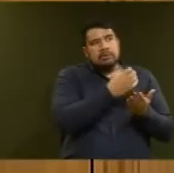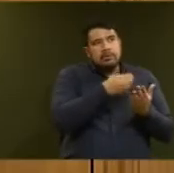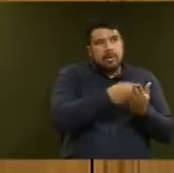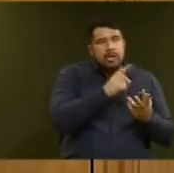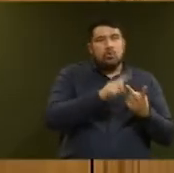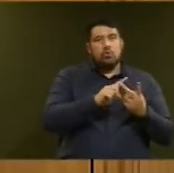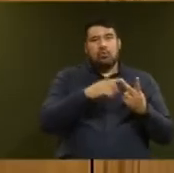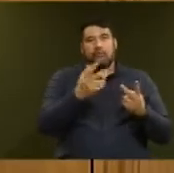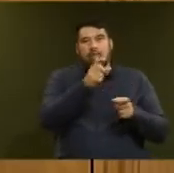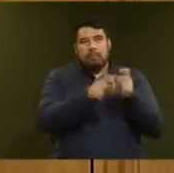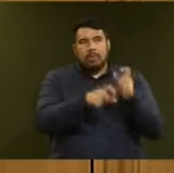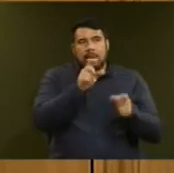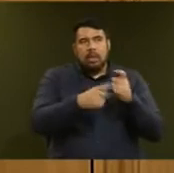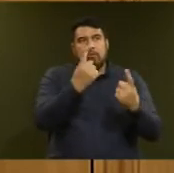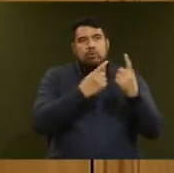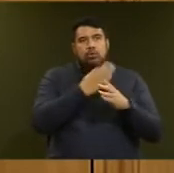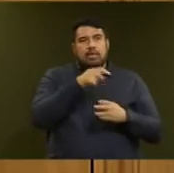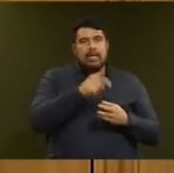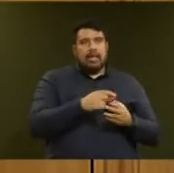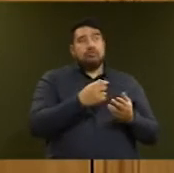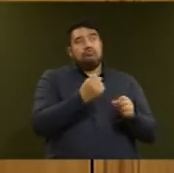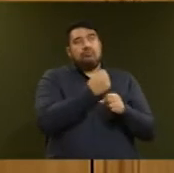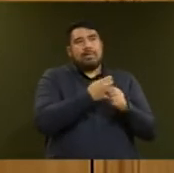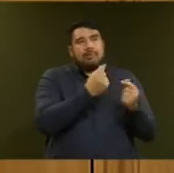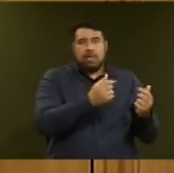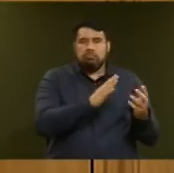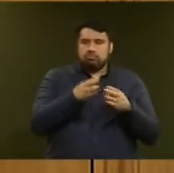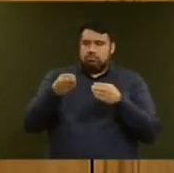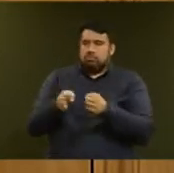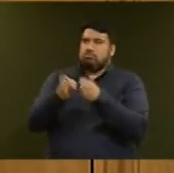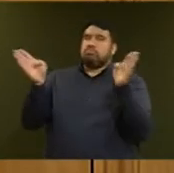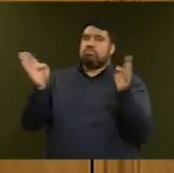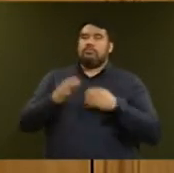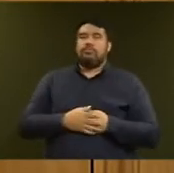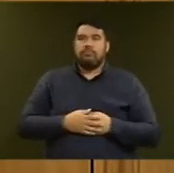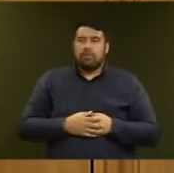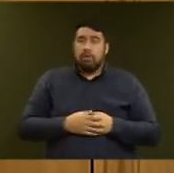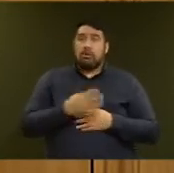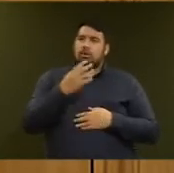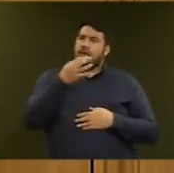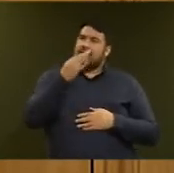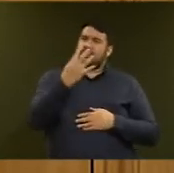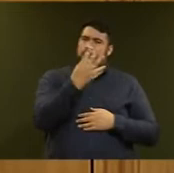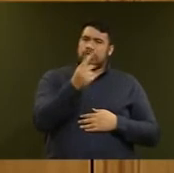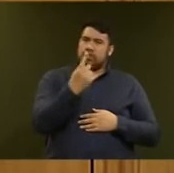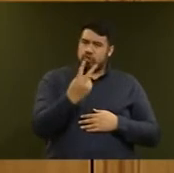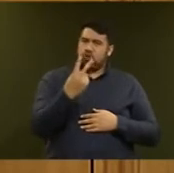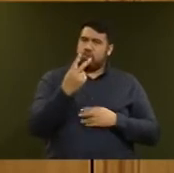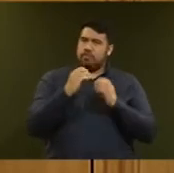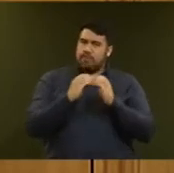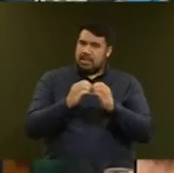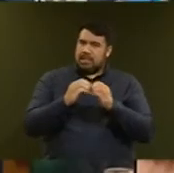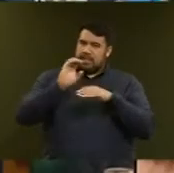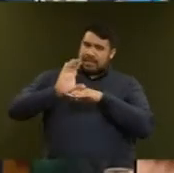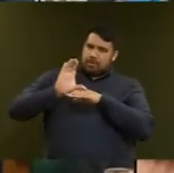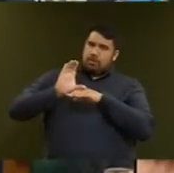What does Moody's say about the Government's plan to invest a net $42 billion in capital over the next five years?